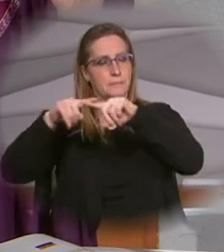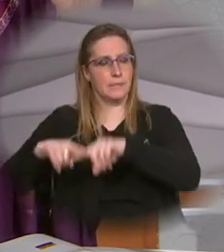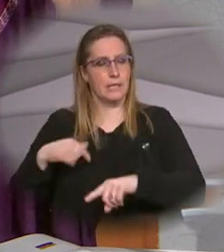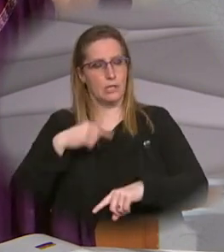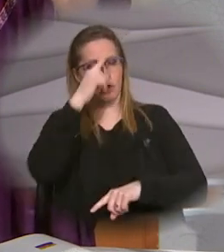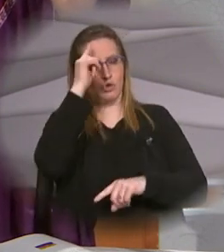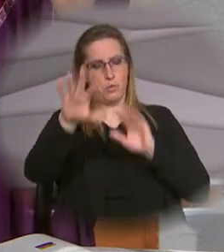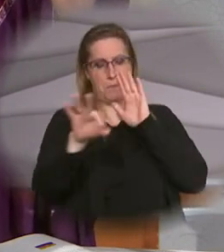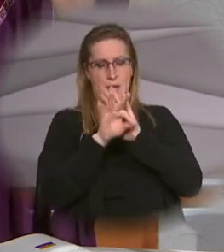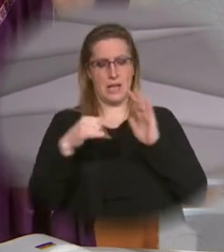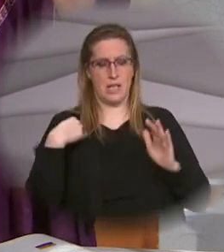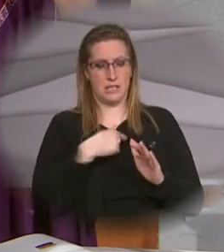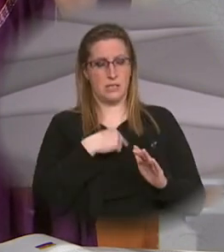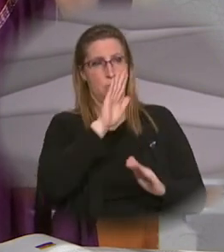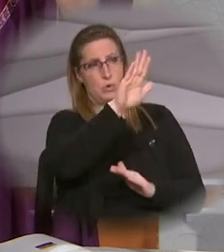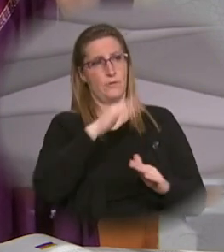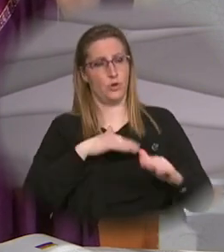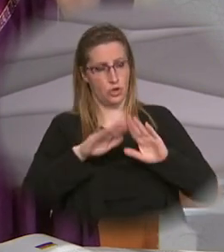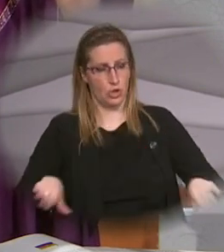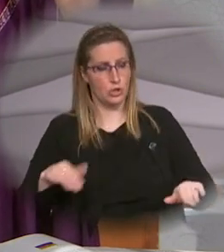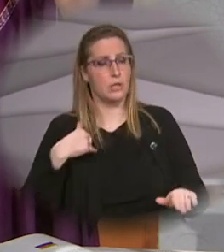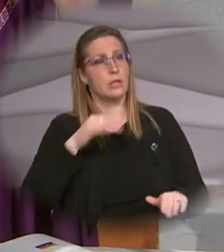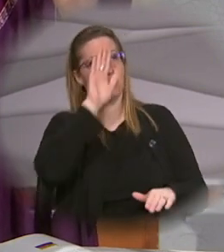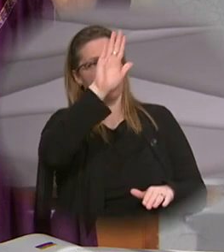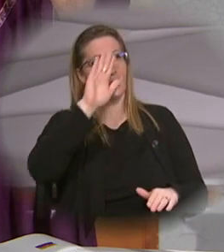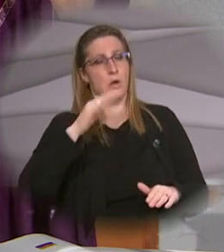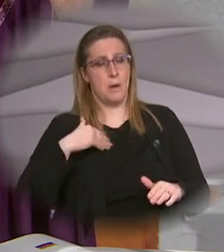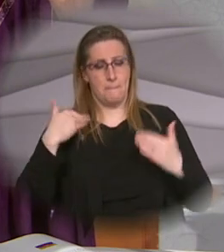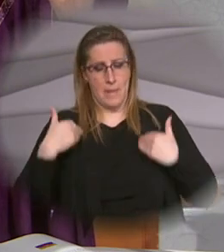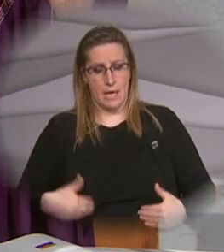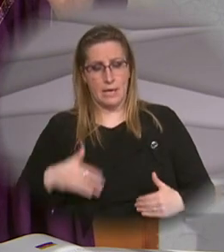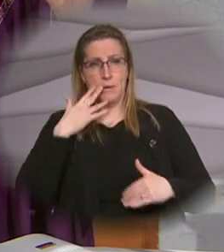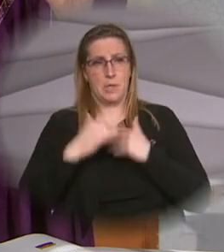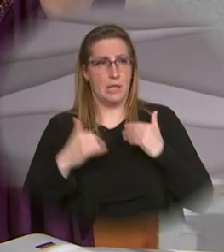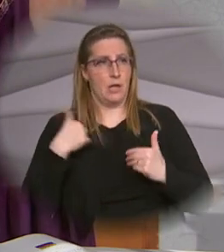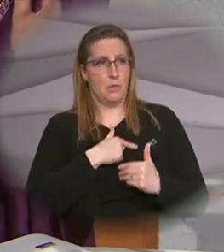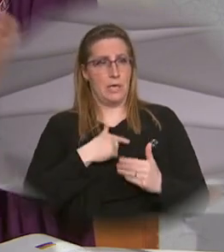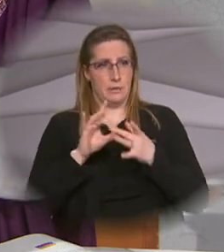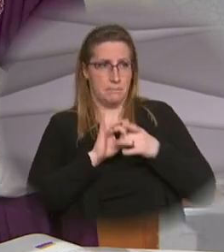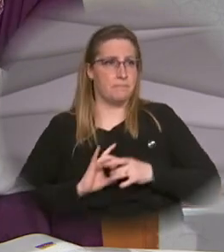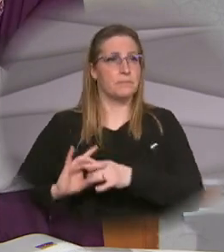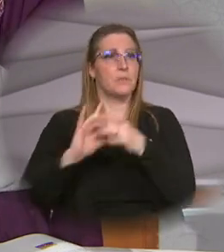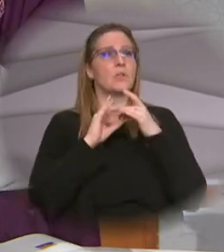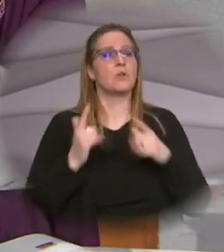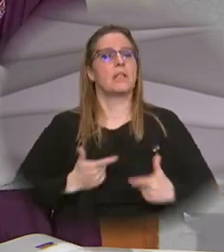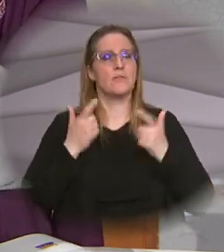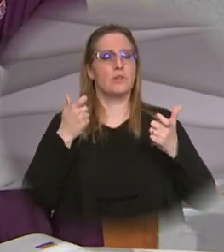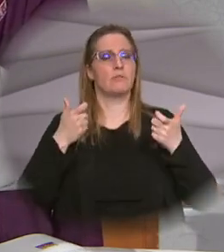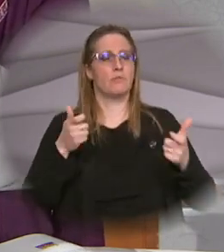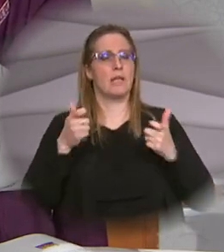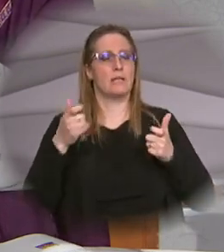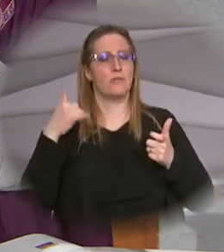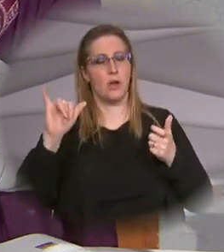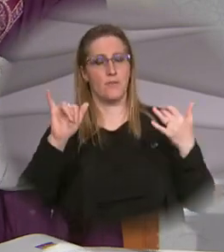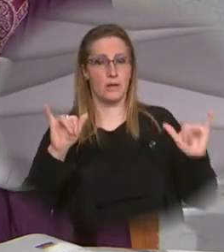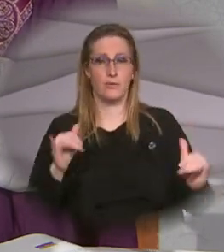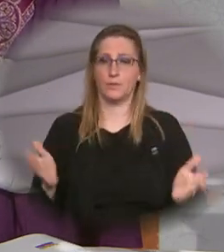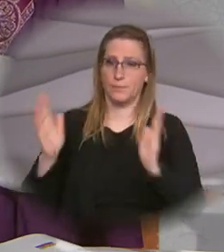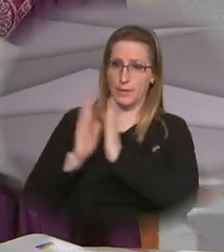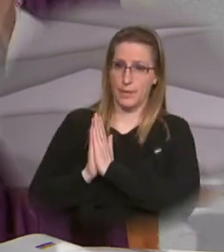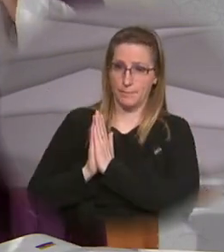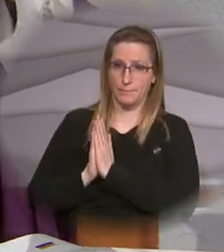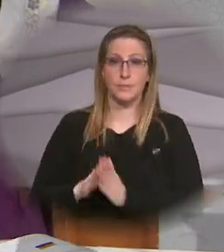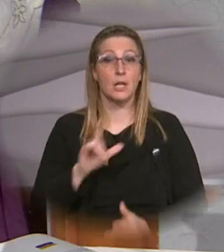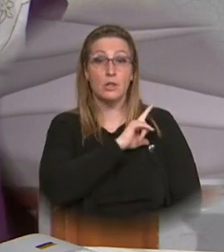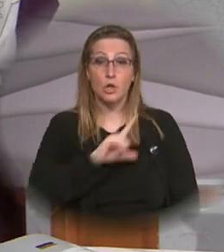members of Christ, in whose body and blood we have communion, who lives and reigns forever and ever. Amen.